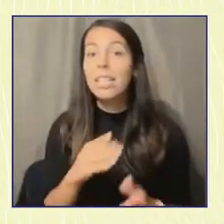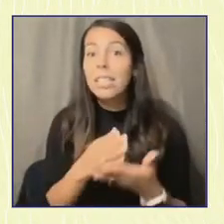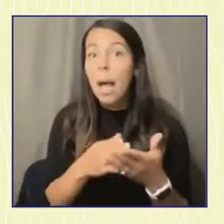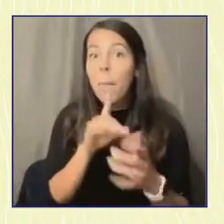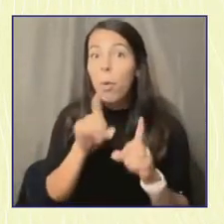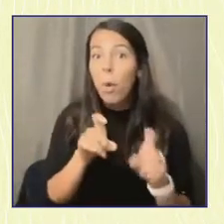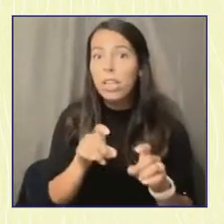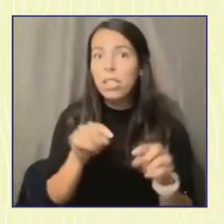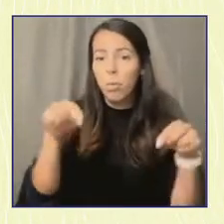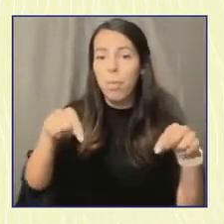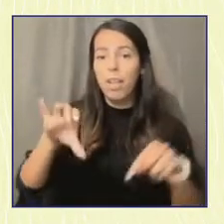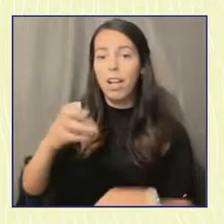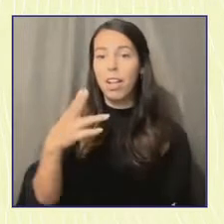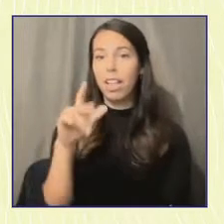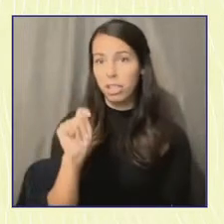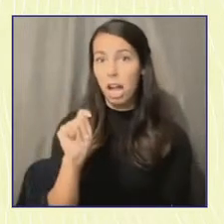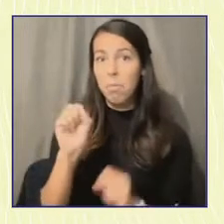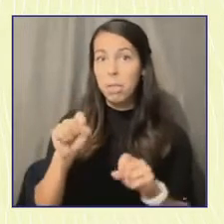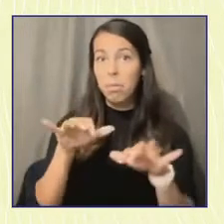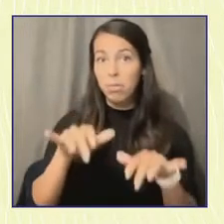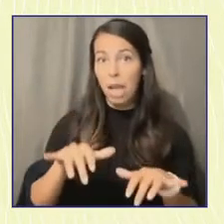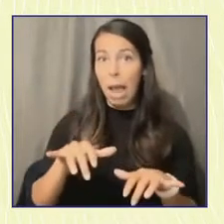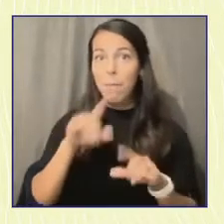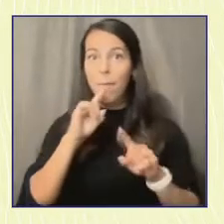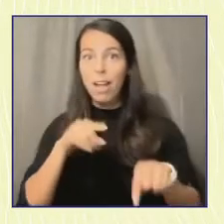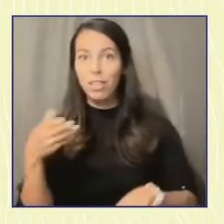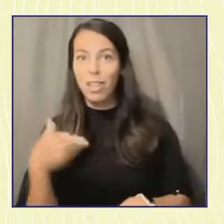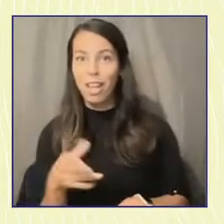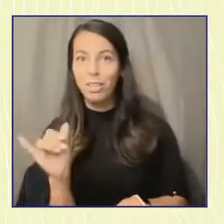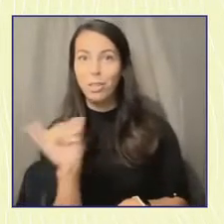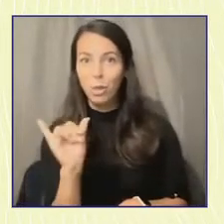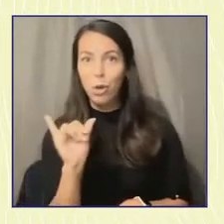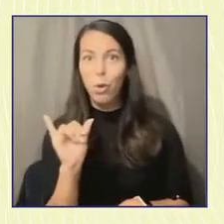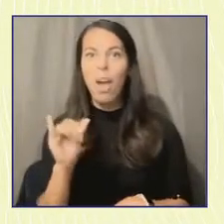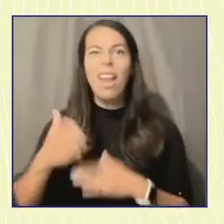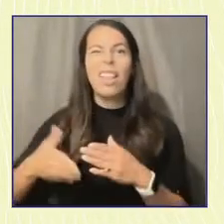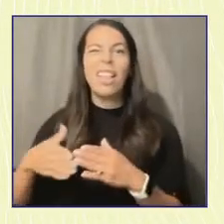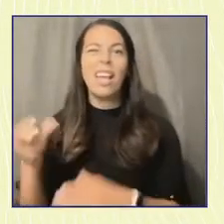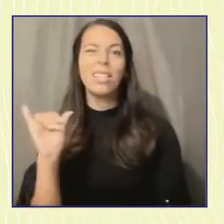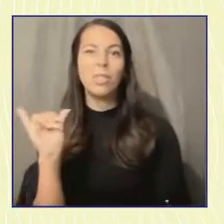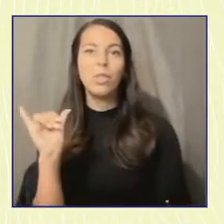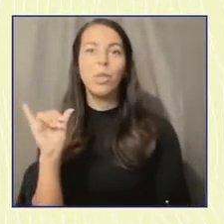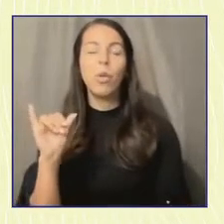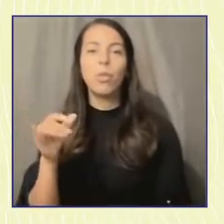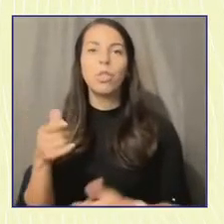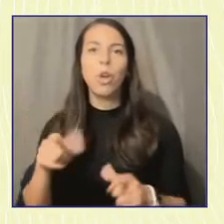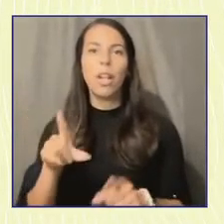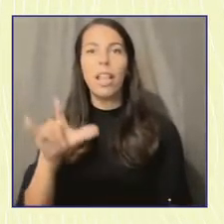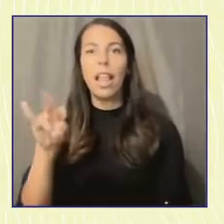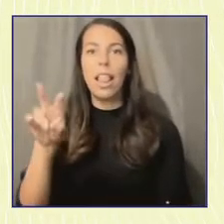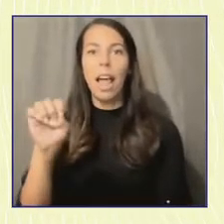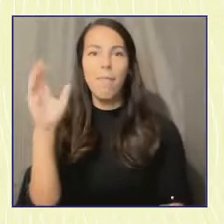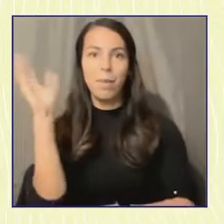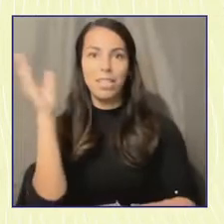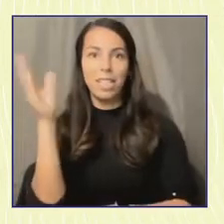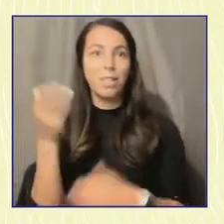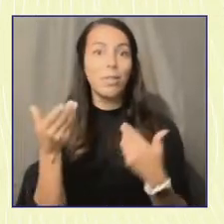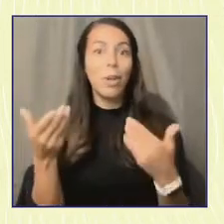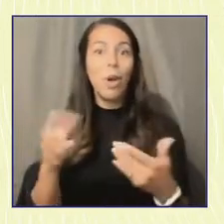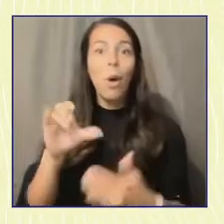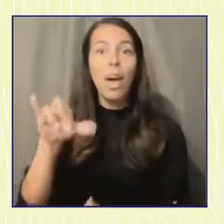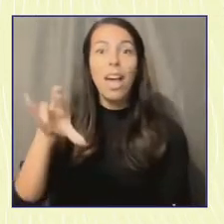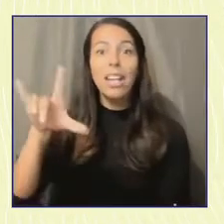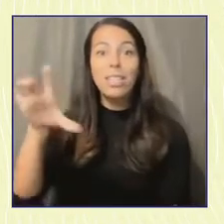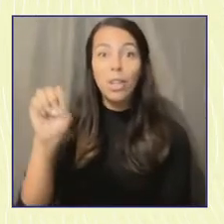members answer some of them live during their short presentation. So, circle team, take it away. Thank you